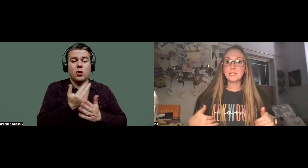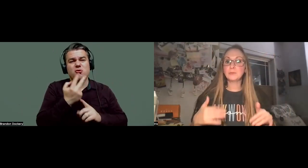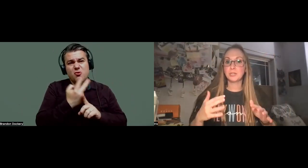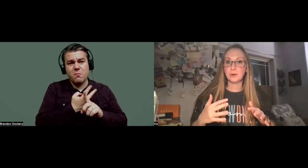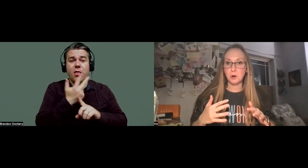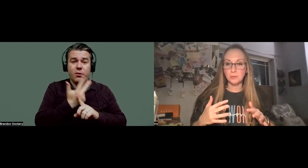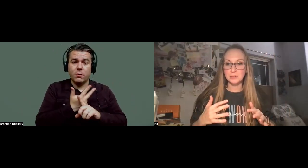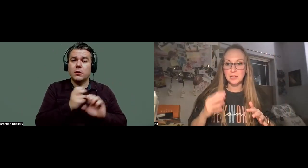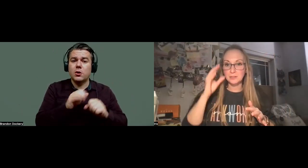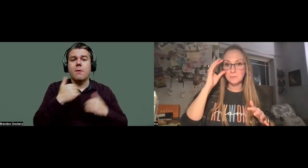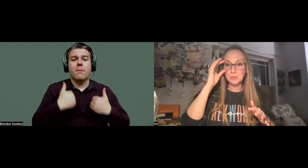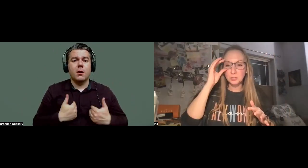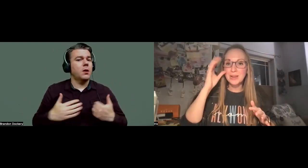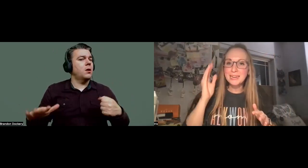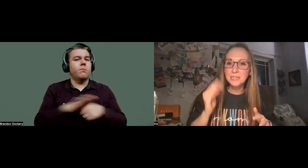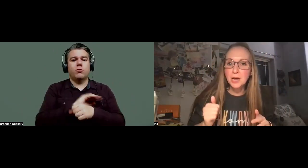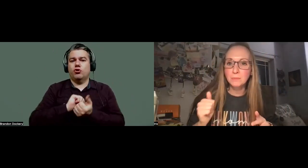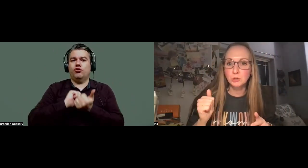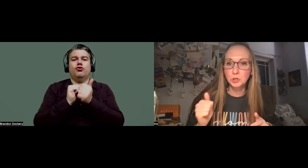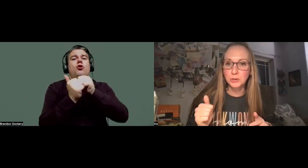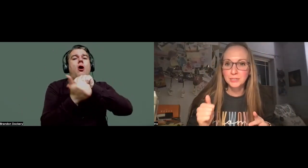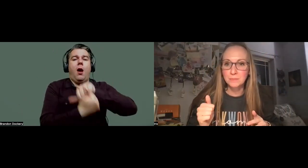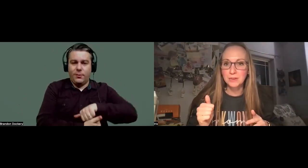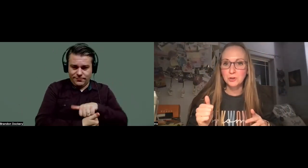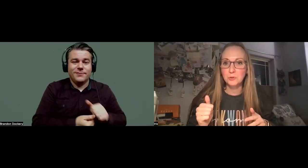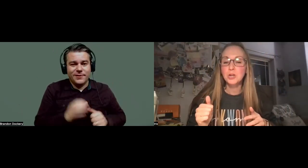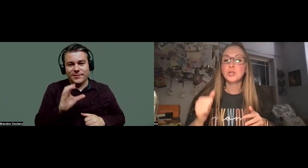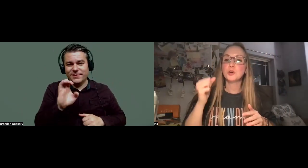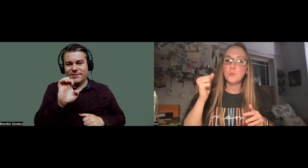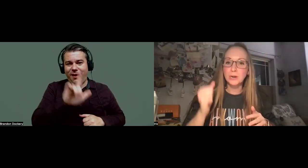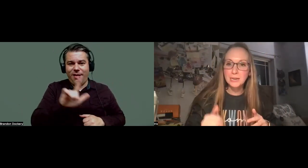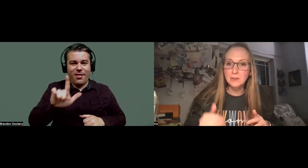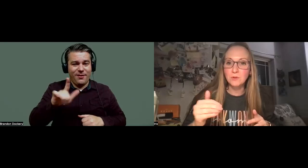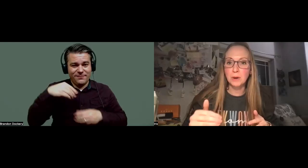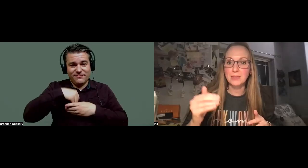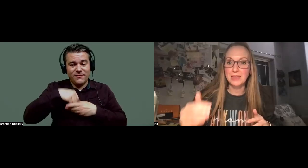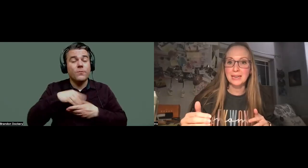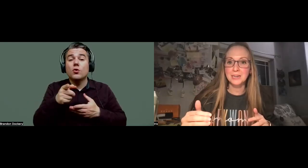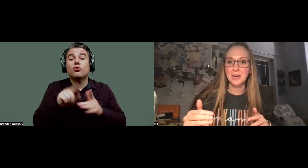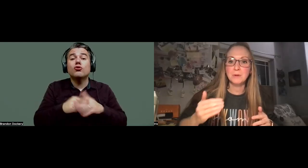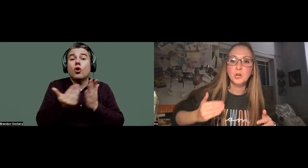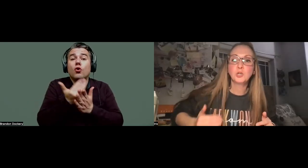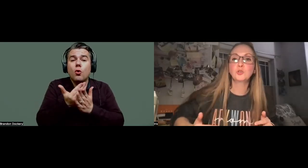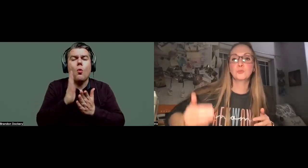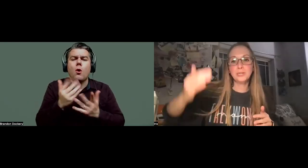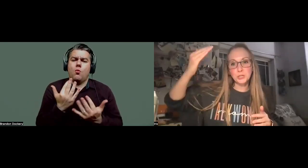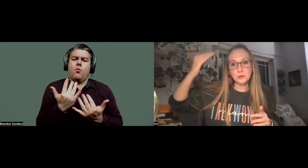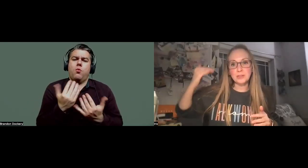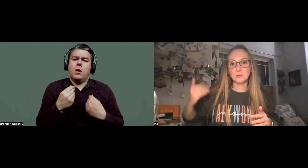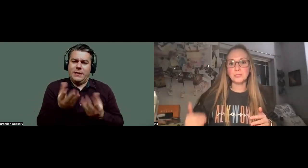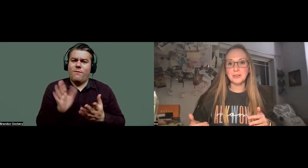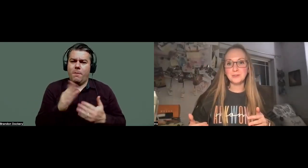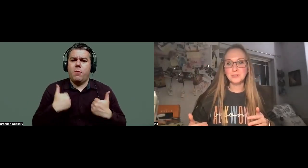completely regenerate all the cells. So anytime you're starting something new, you're going to want to give your body that time to